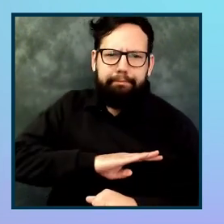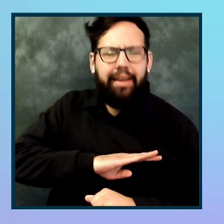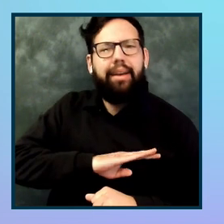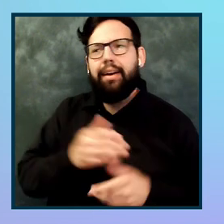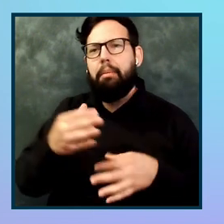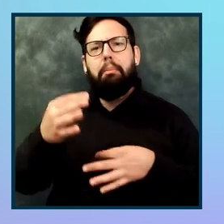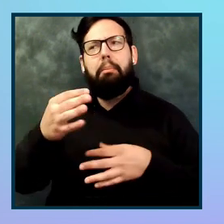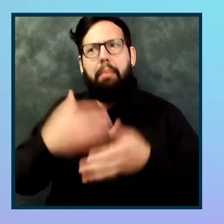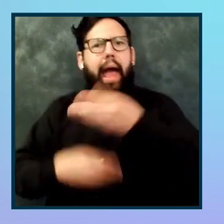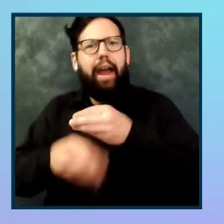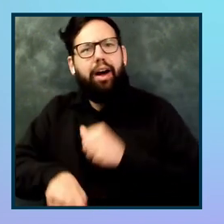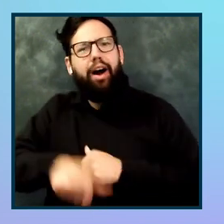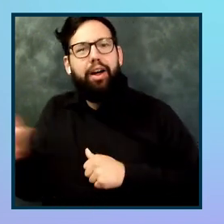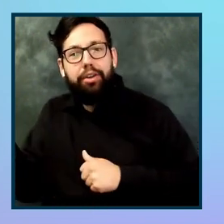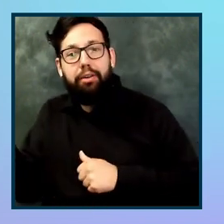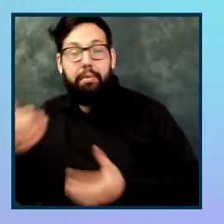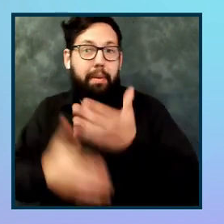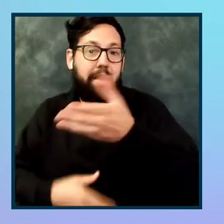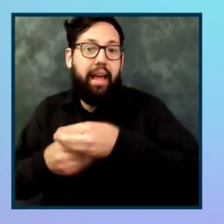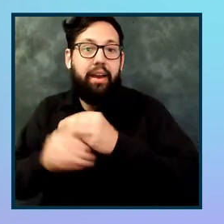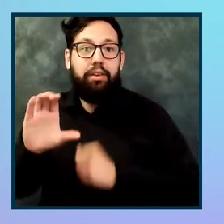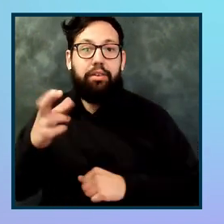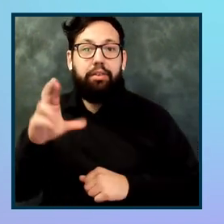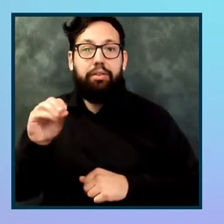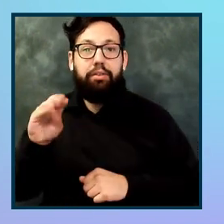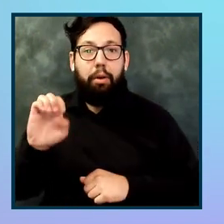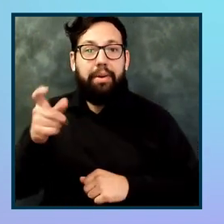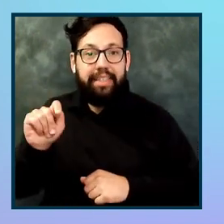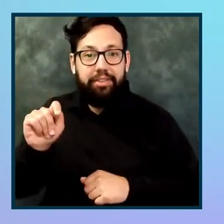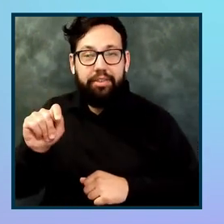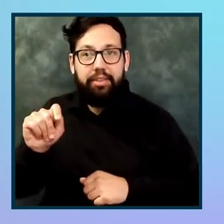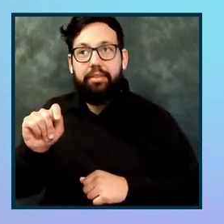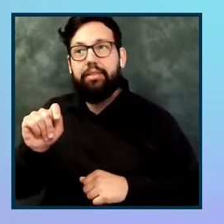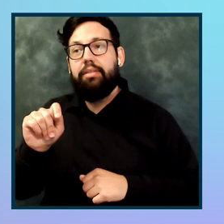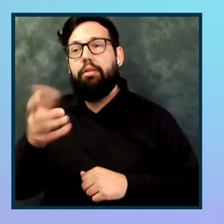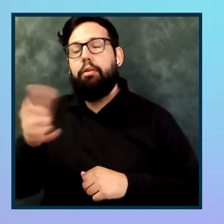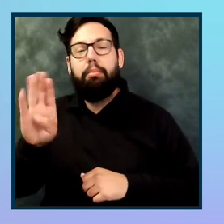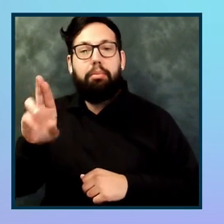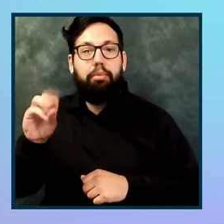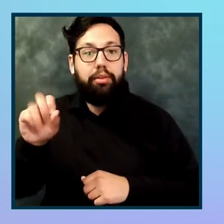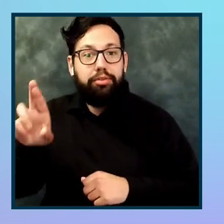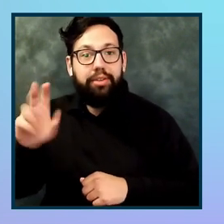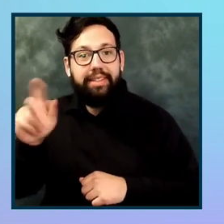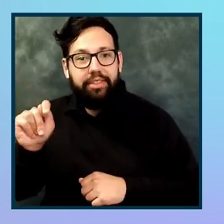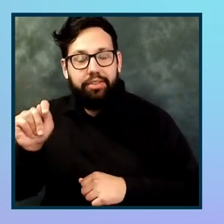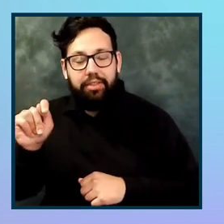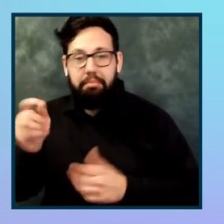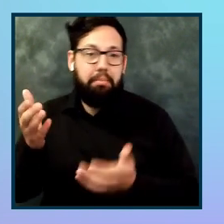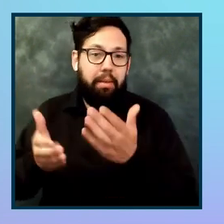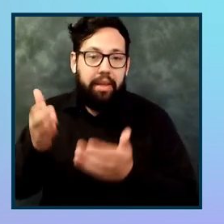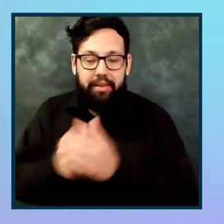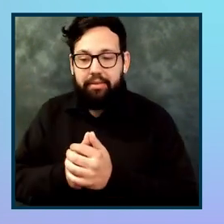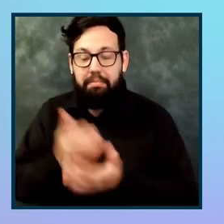something else. Is a Chrome extension for a Chrome or browser extension to manual test it? Then use it. Is it a different